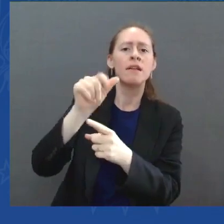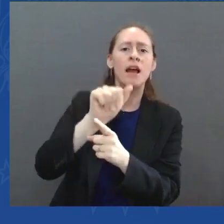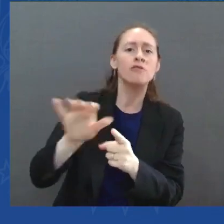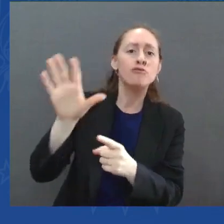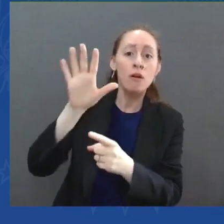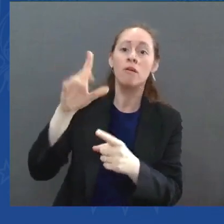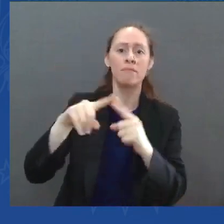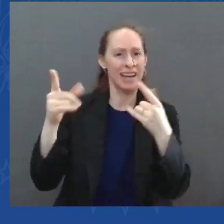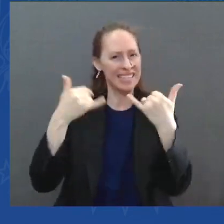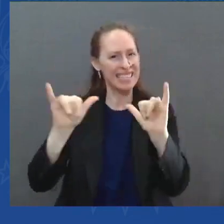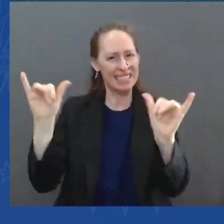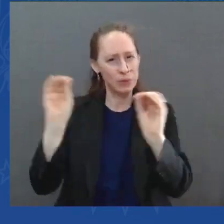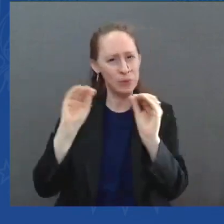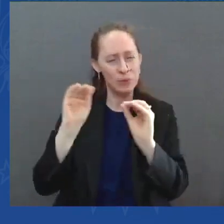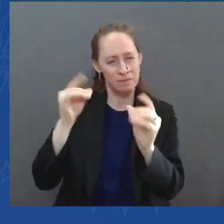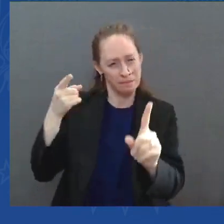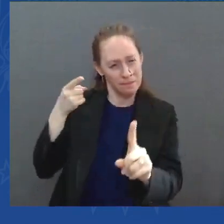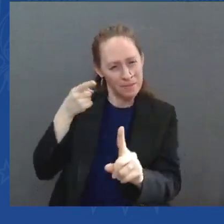today.